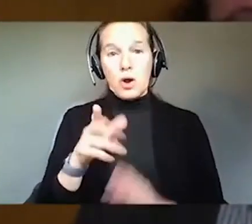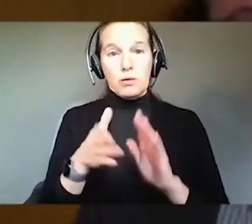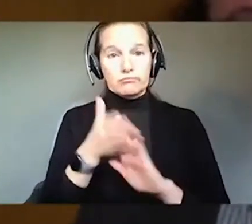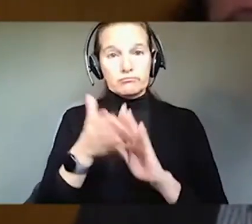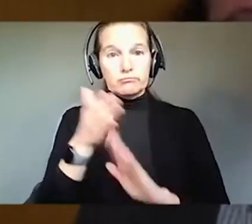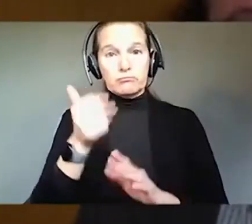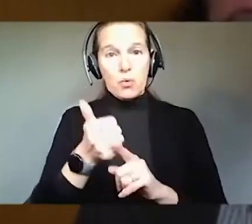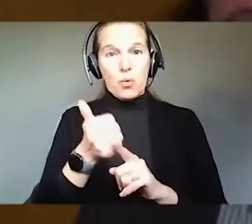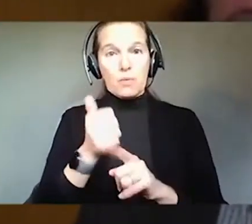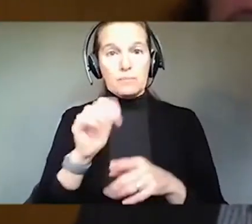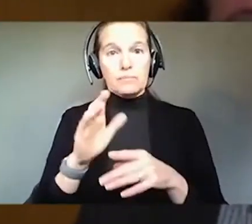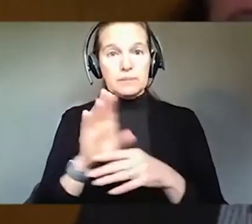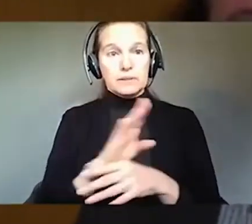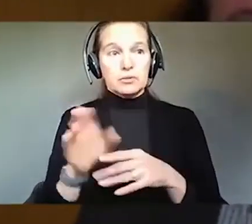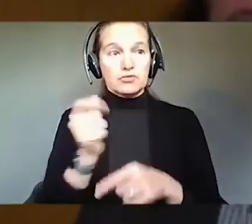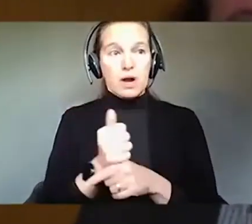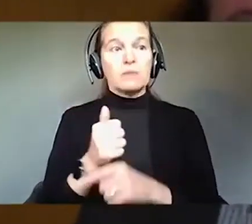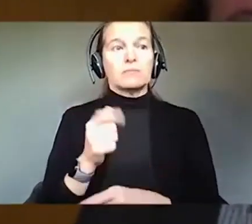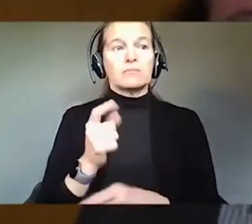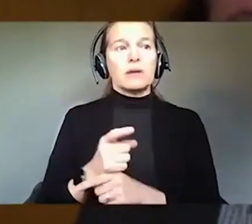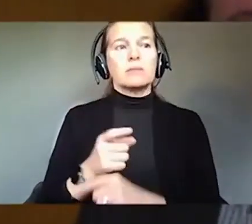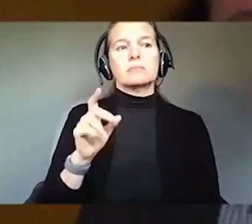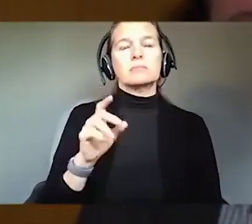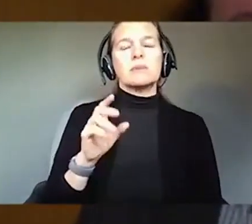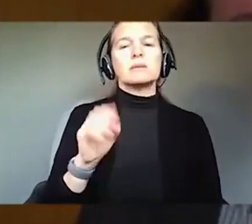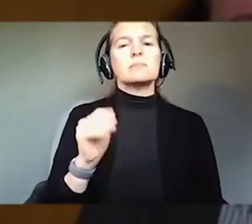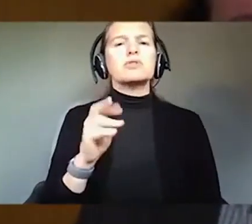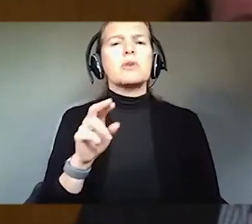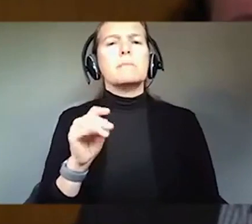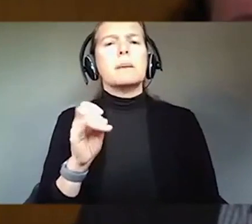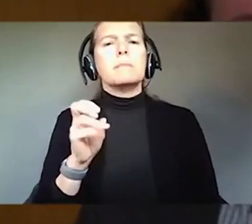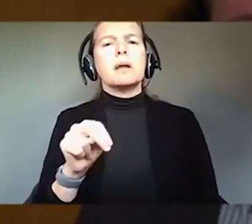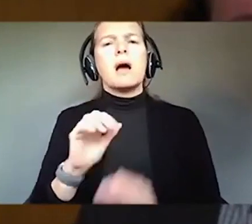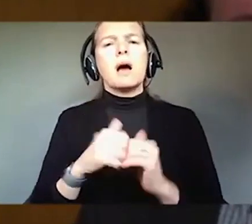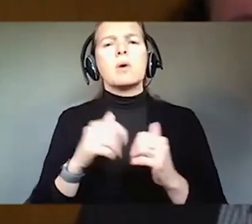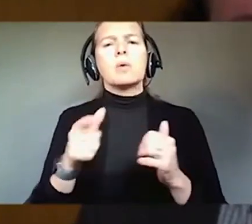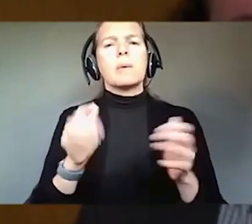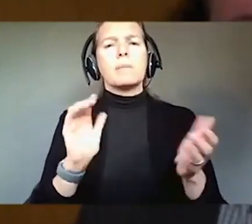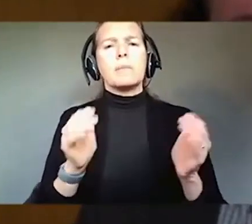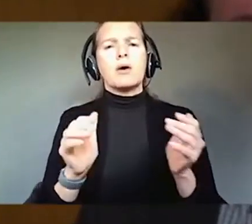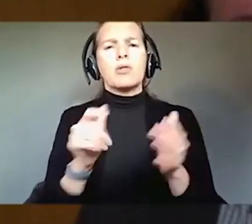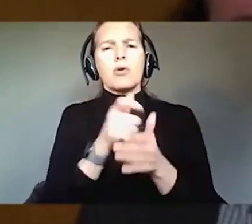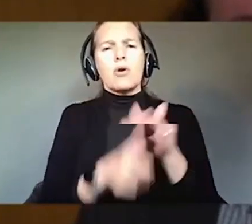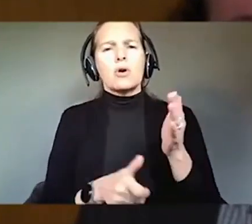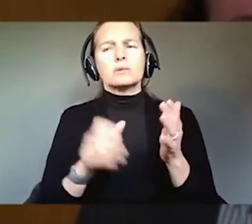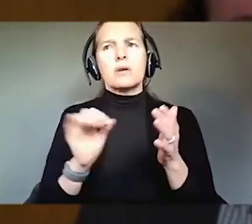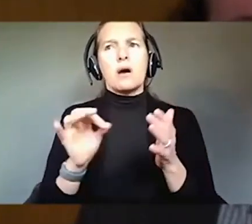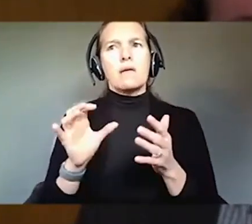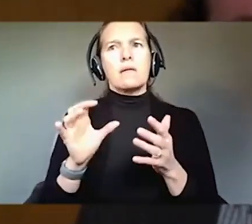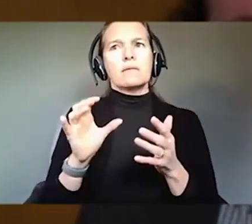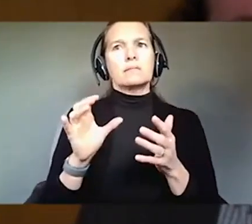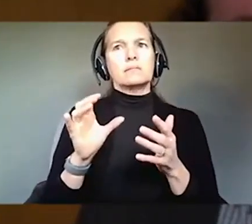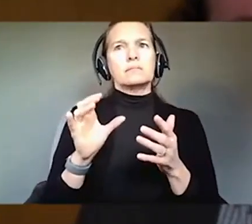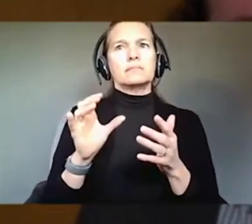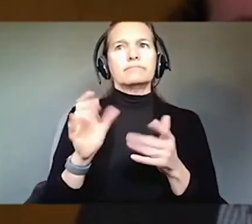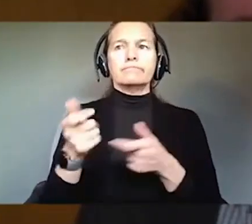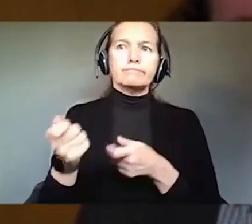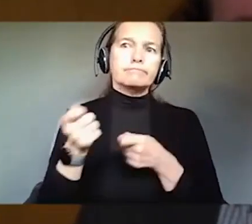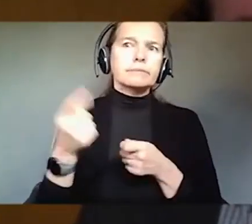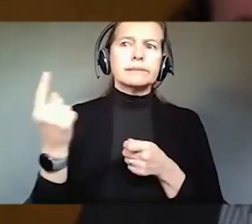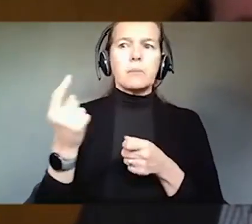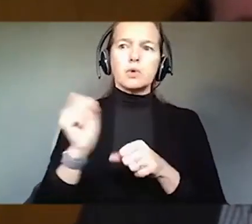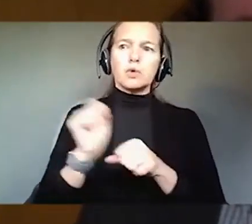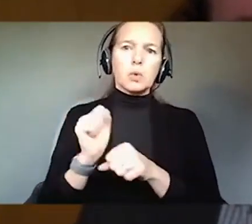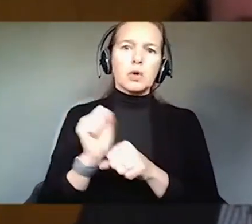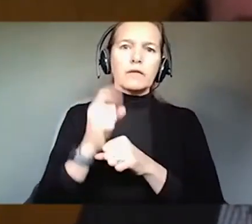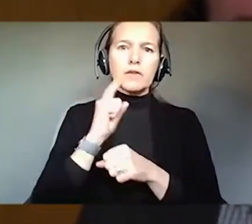right? Yes, sir. Just a time. How would you compare the cost of attracting somebody to work for you and training them